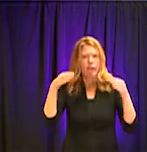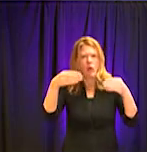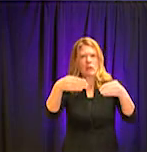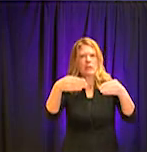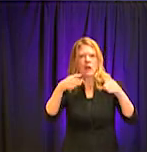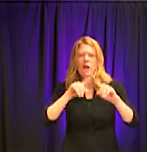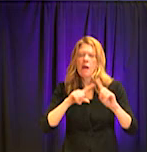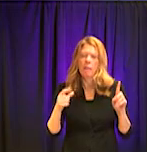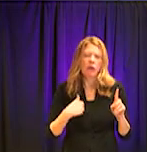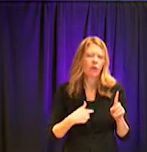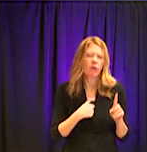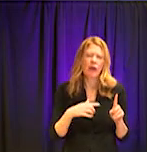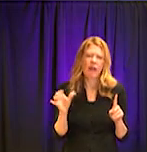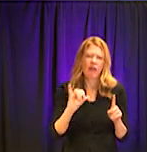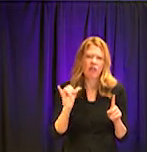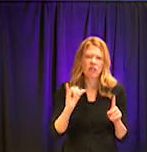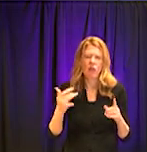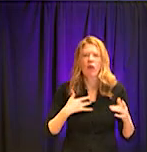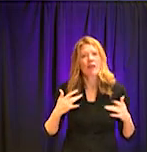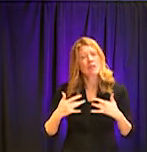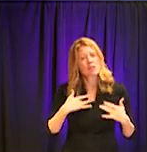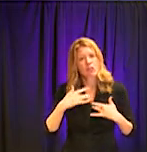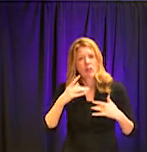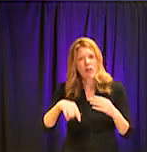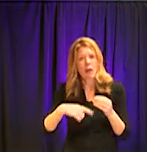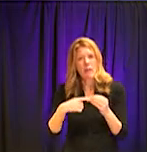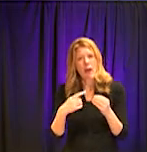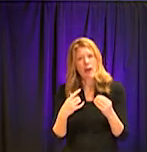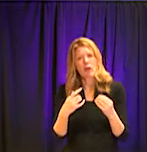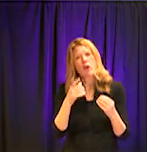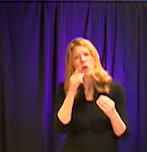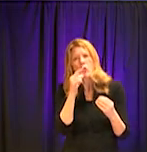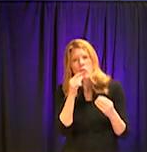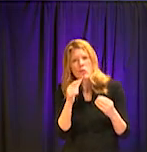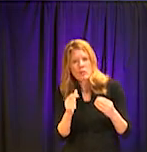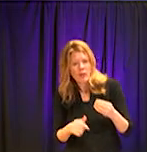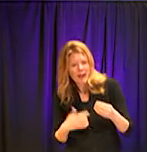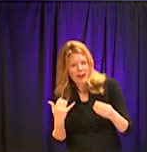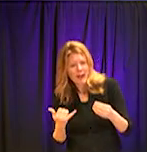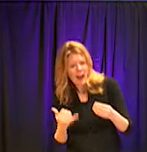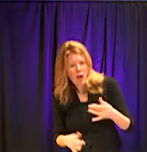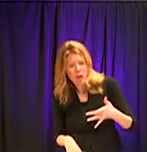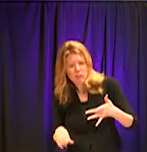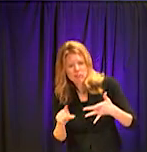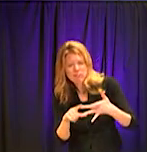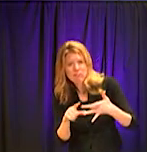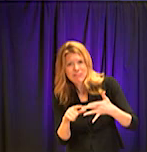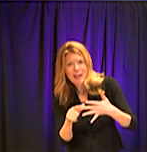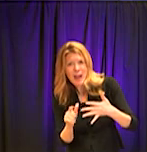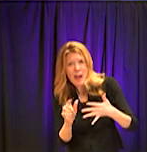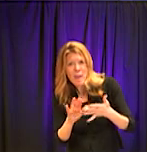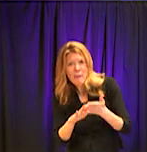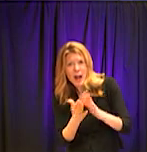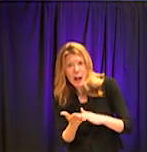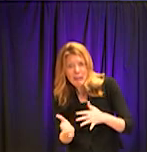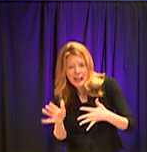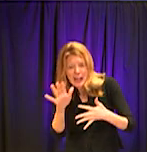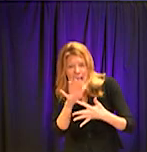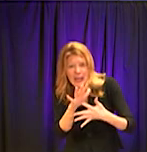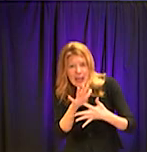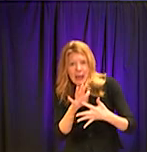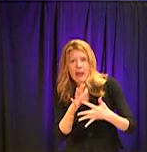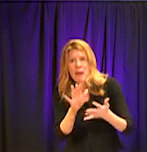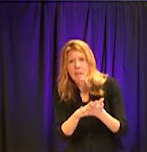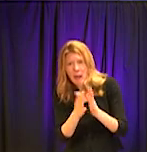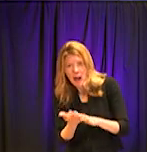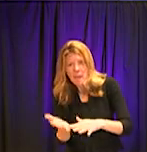looking also for the students who are now rising juniors and rising, um, uh, seniors right behind them. So